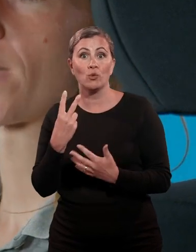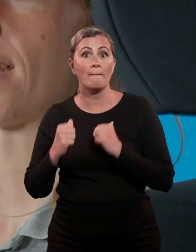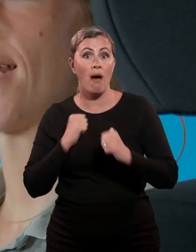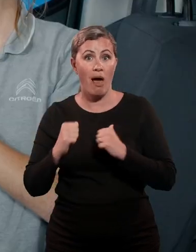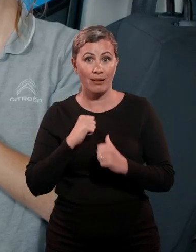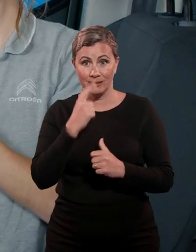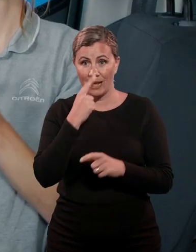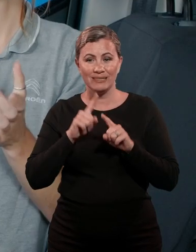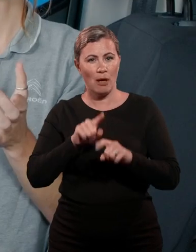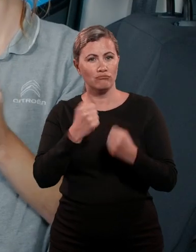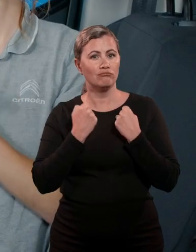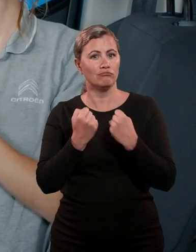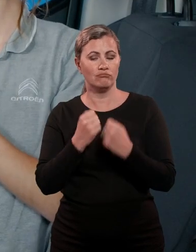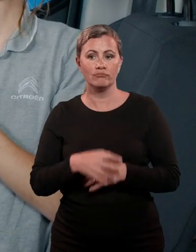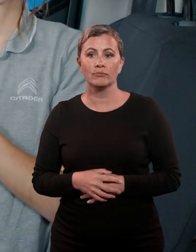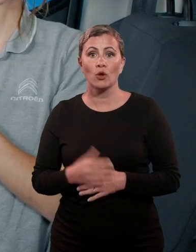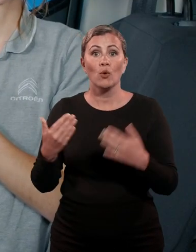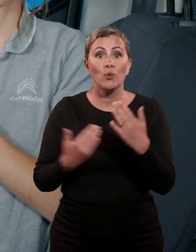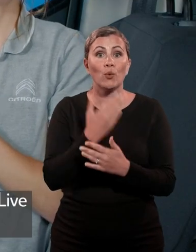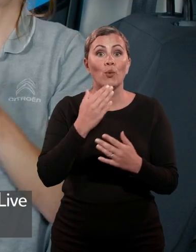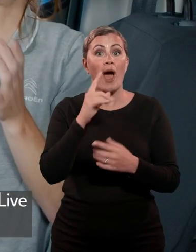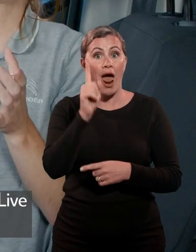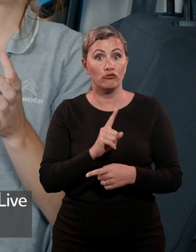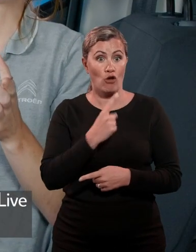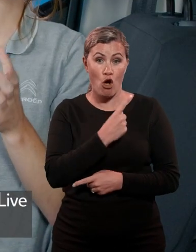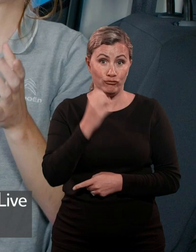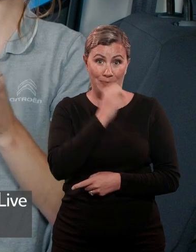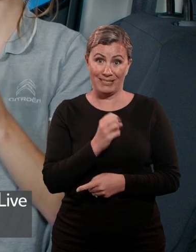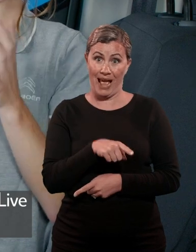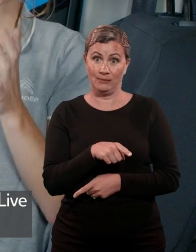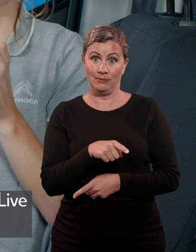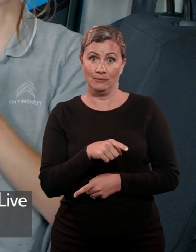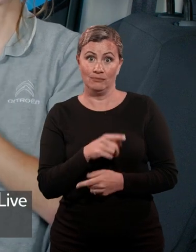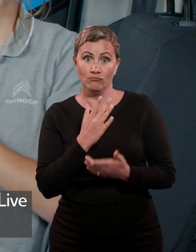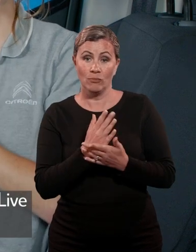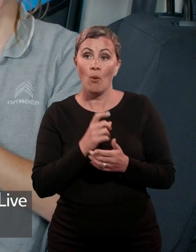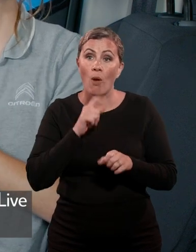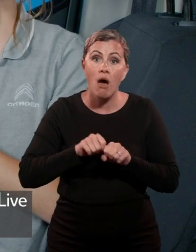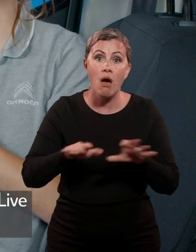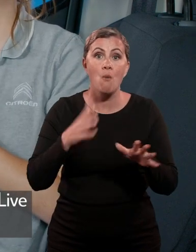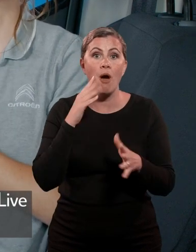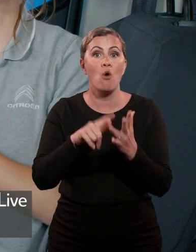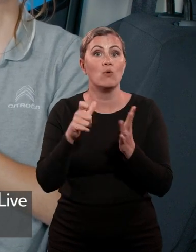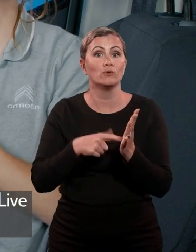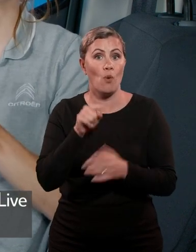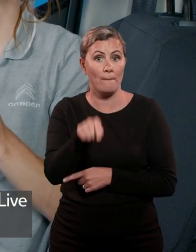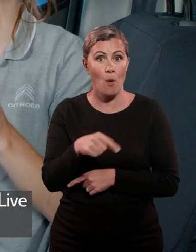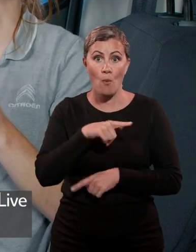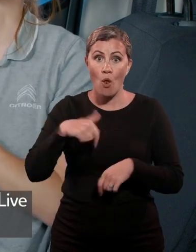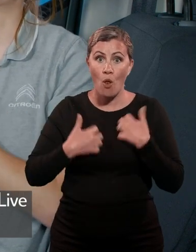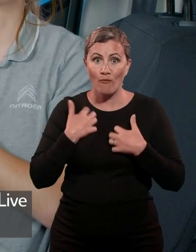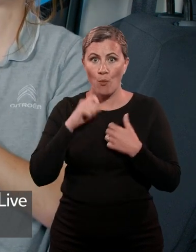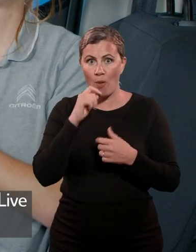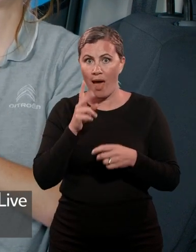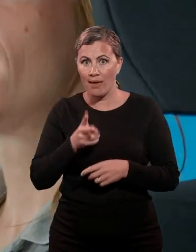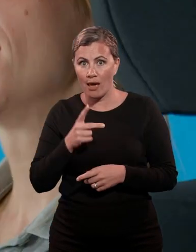100% electric goes into production in October, and we look forward to making it the star of a future live show later this year when it arrives